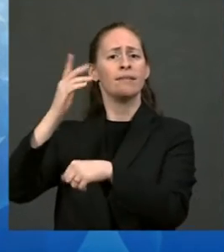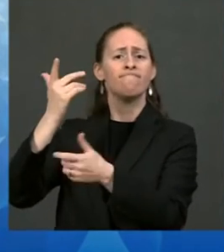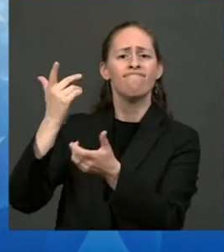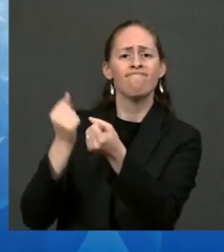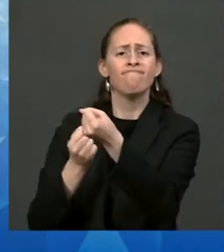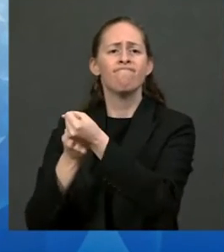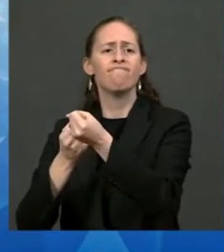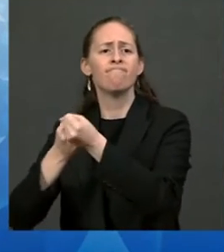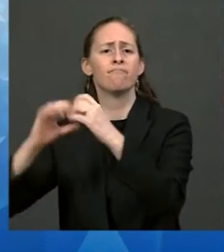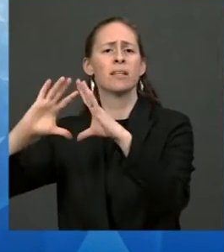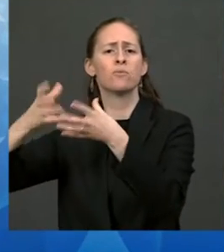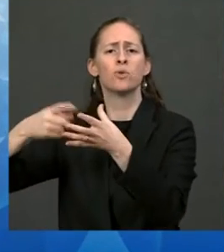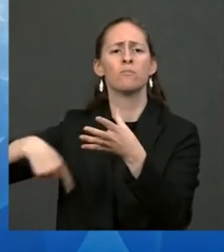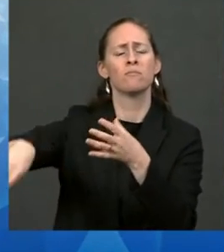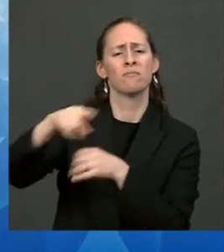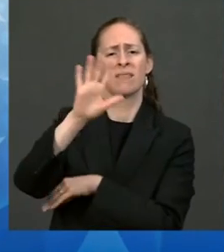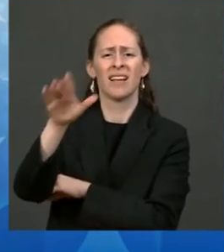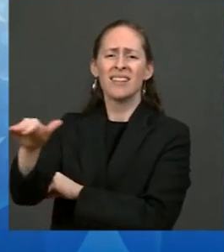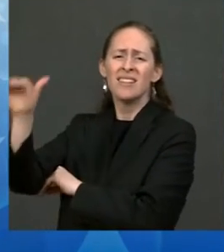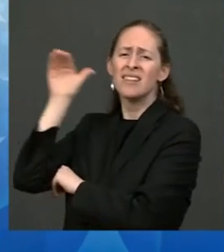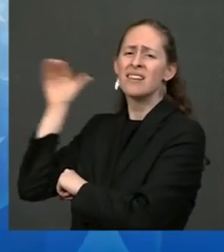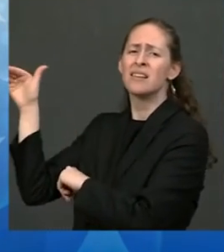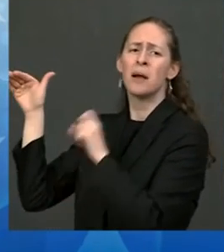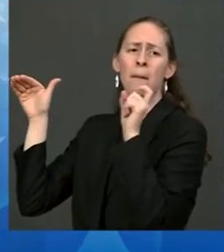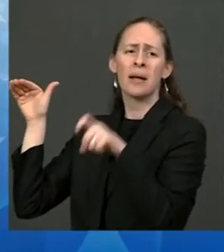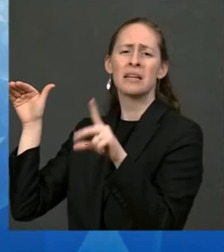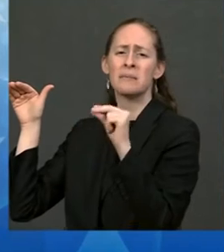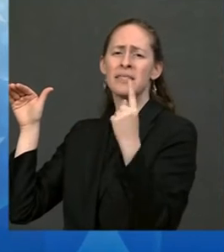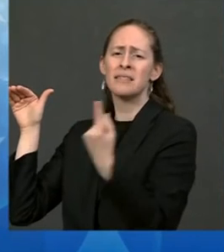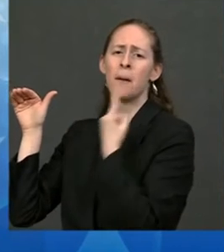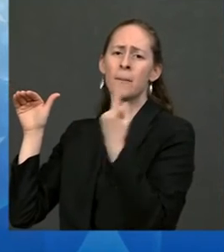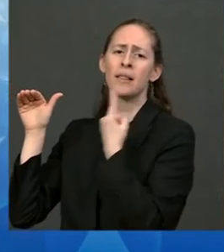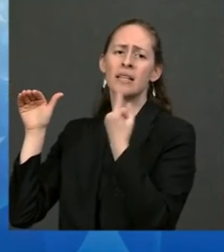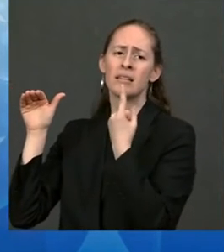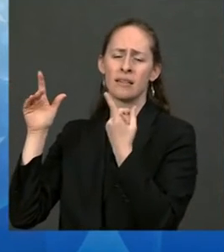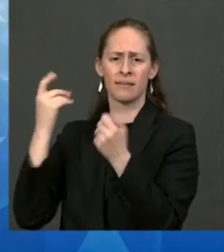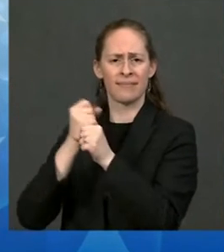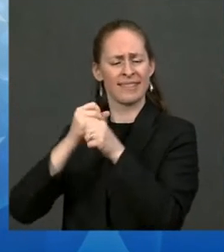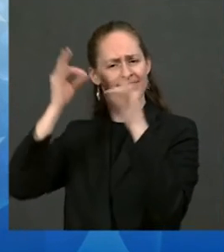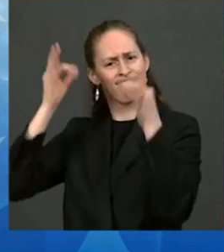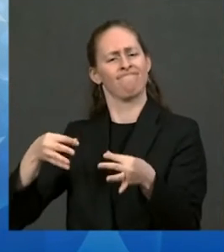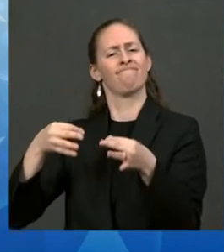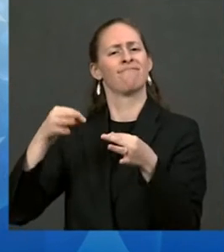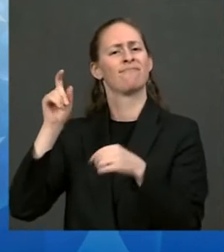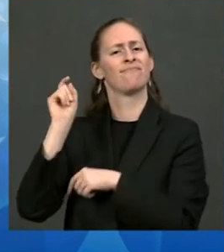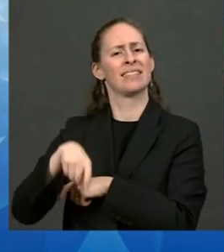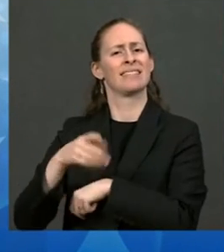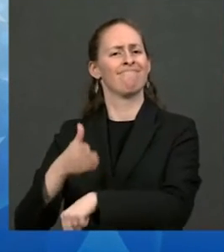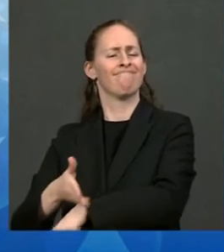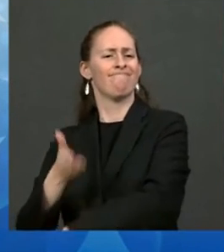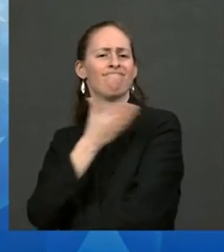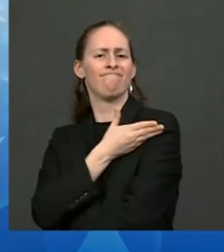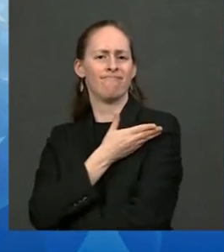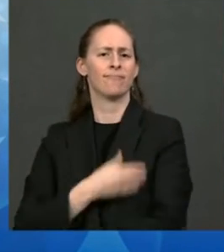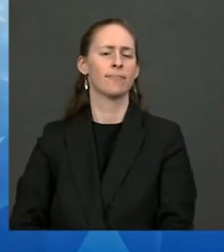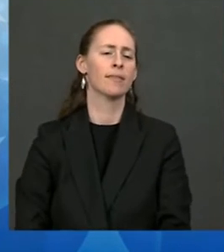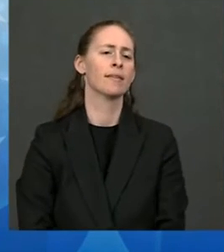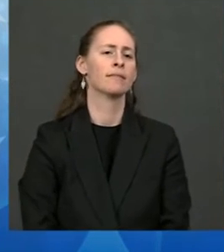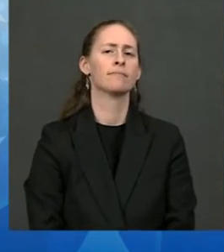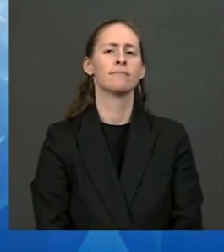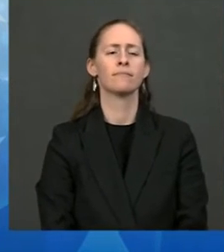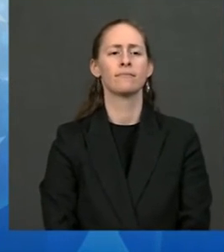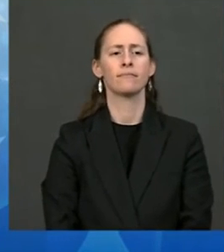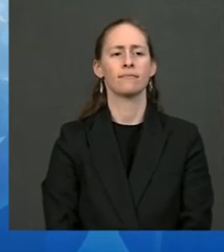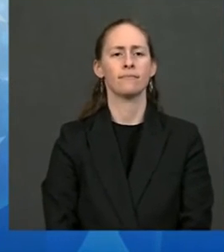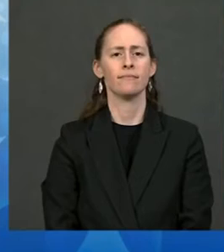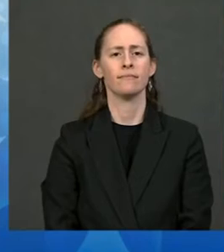government's decisions. I knew even then that in spite of seemingly insurmountable odds, we are still here